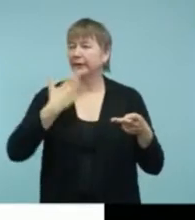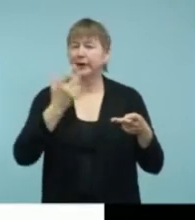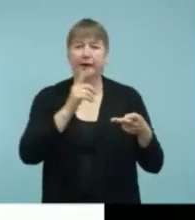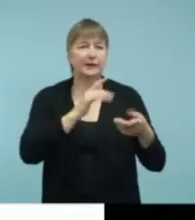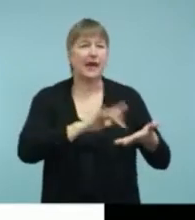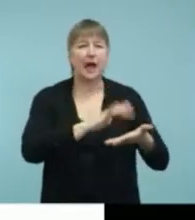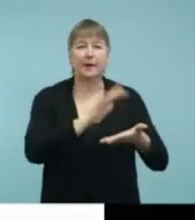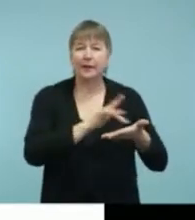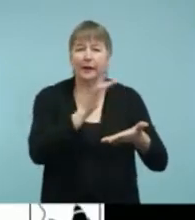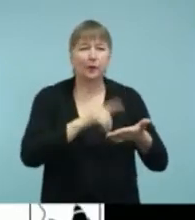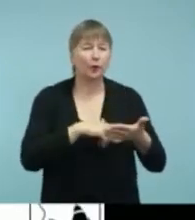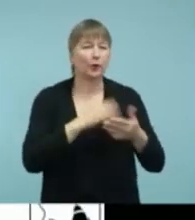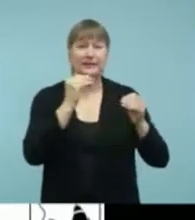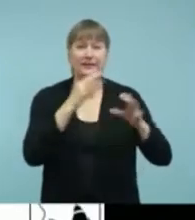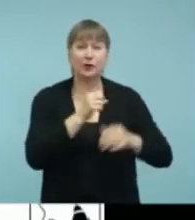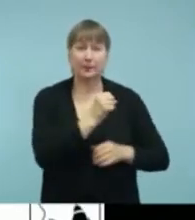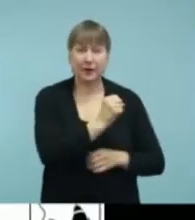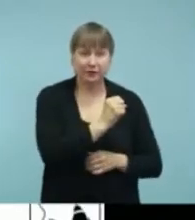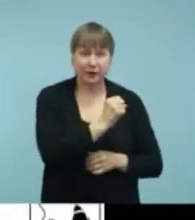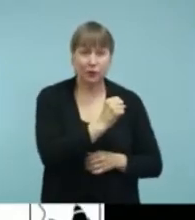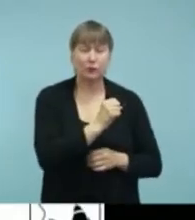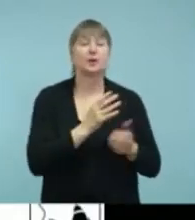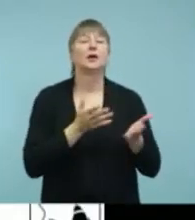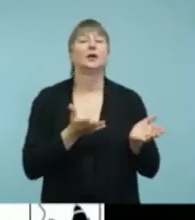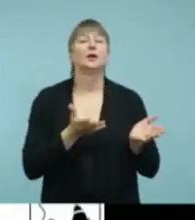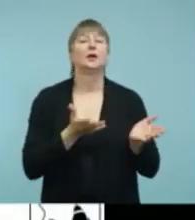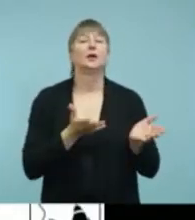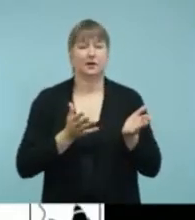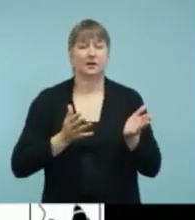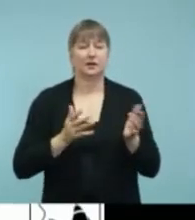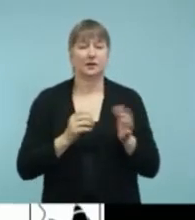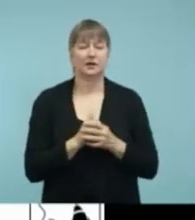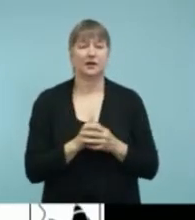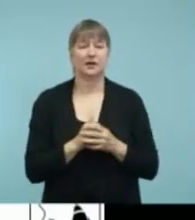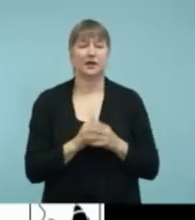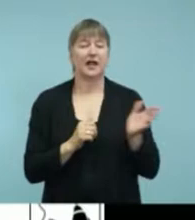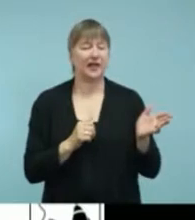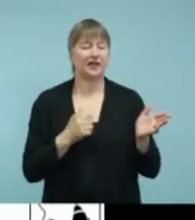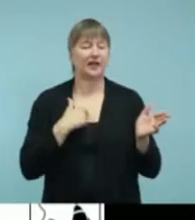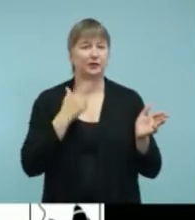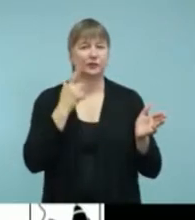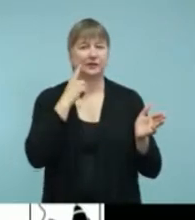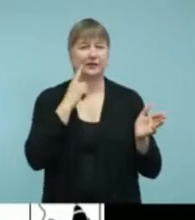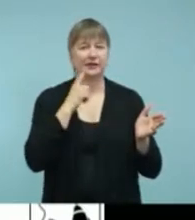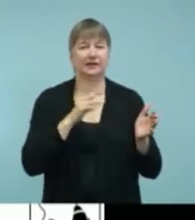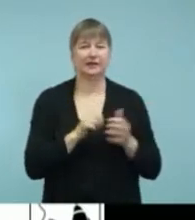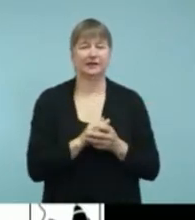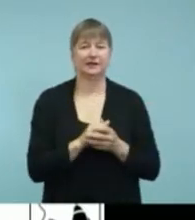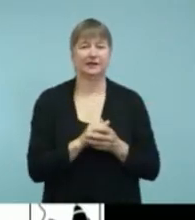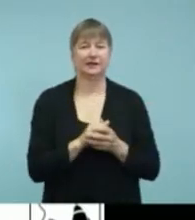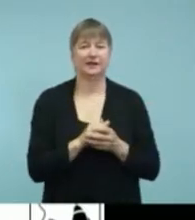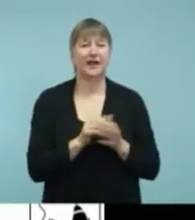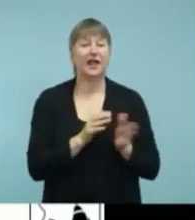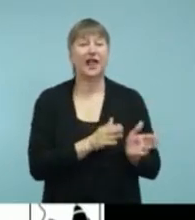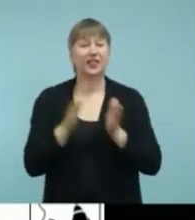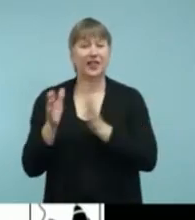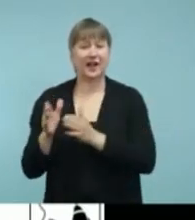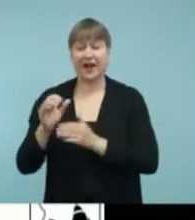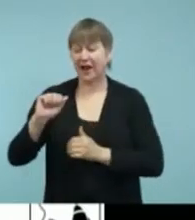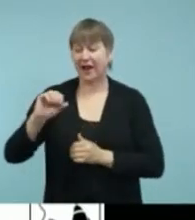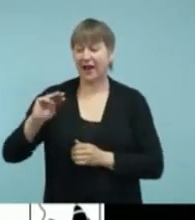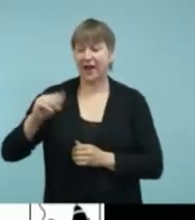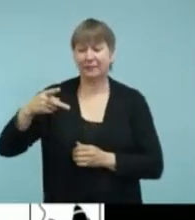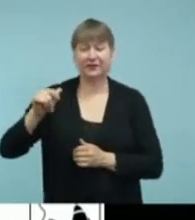go ahead and click, and you should see an arrow go out on the right. You're going to see the amplification. You're have hearing